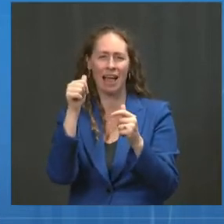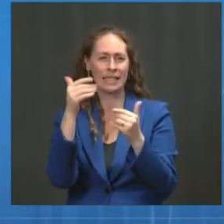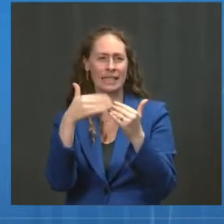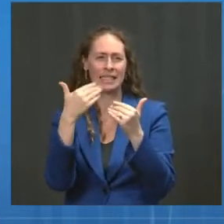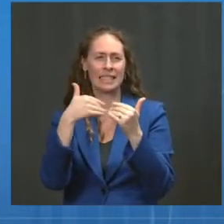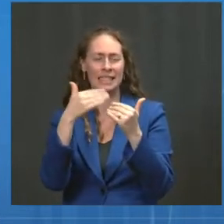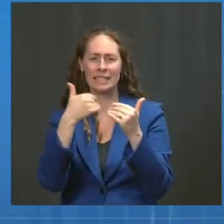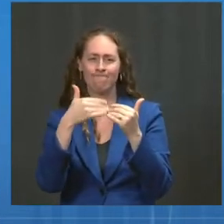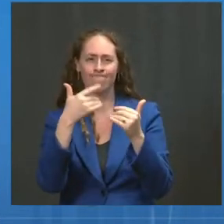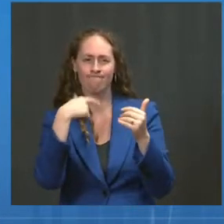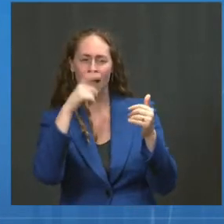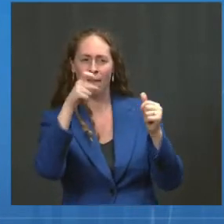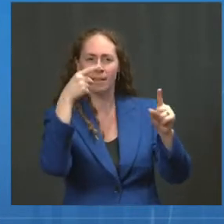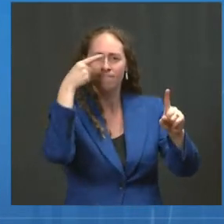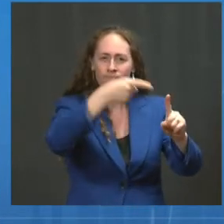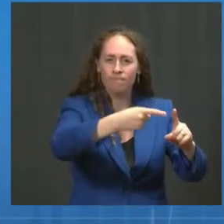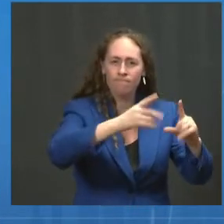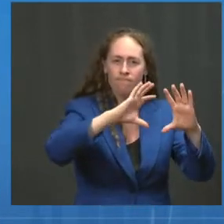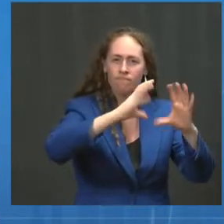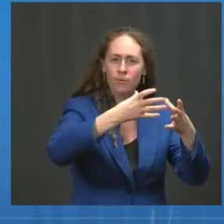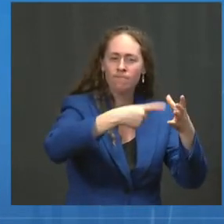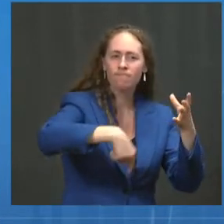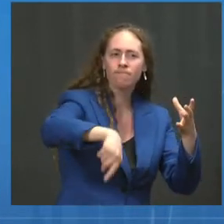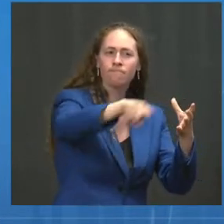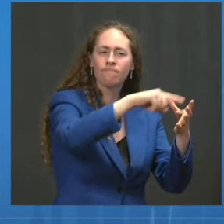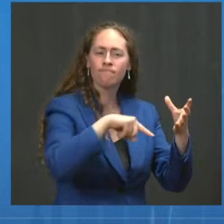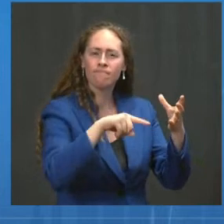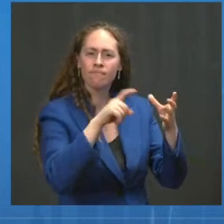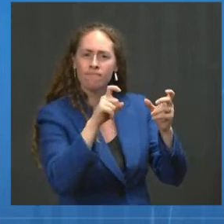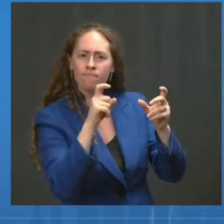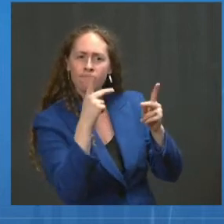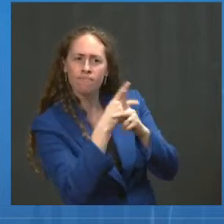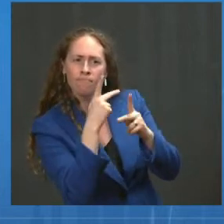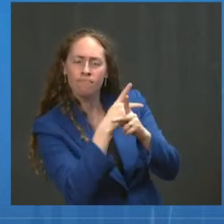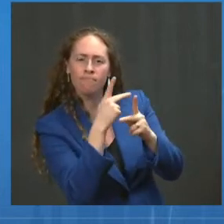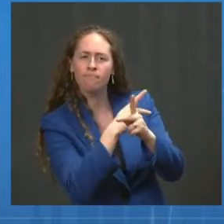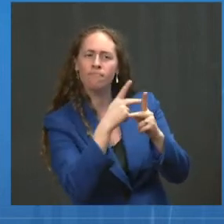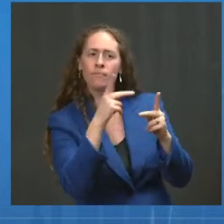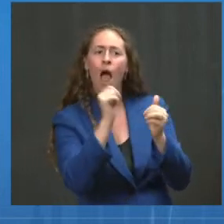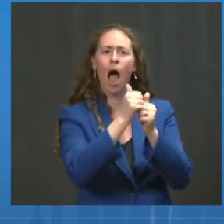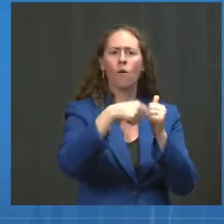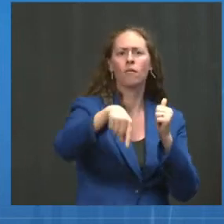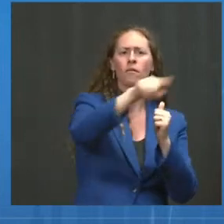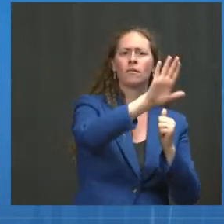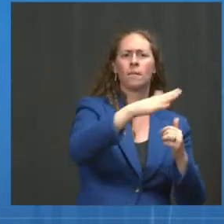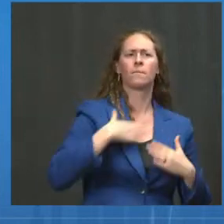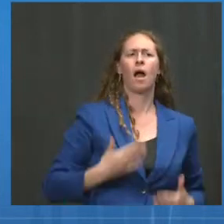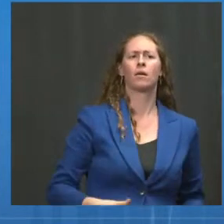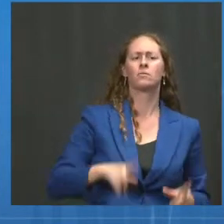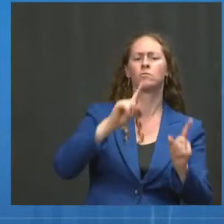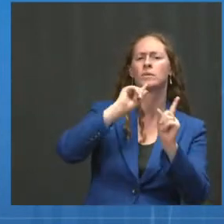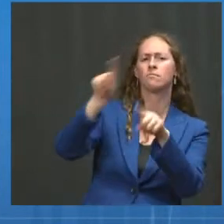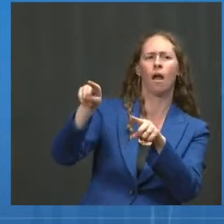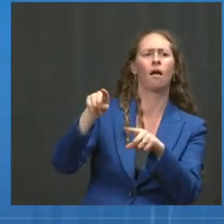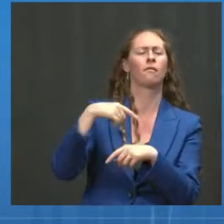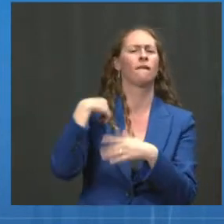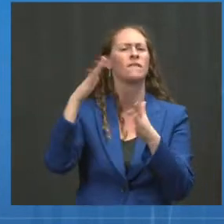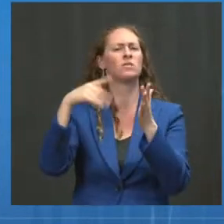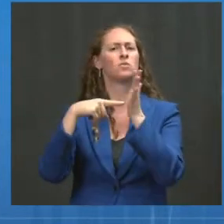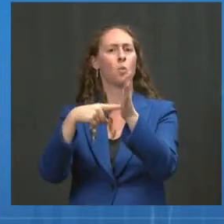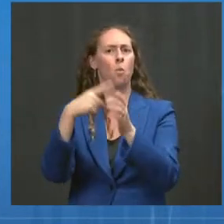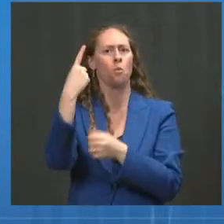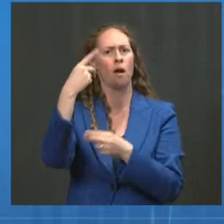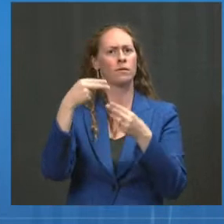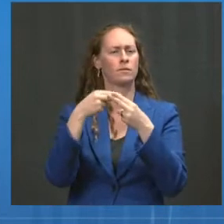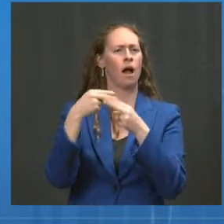and we will continue to study the T-cell response, but the important slide that I showed was the correlate of